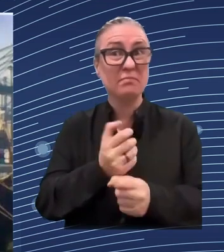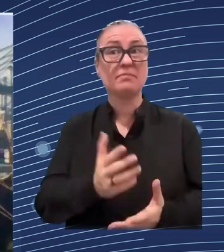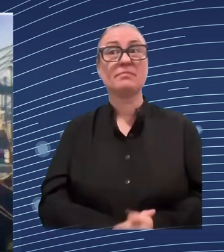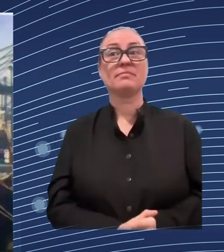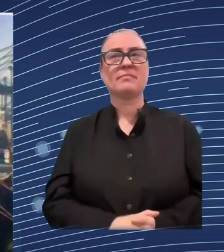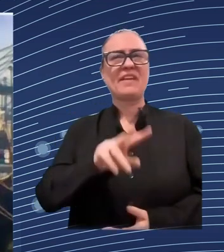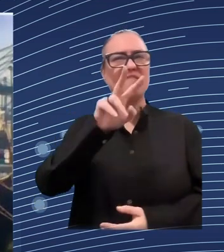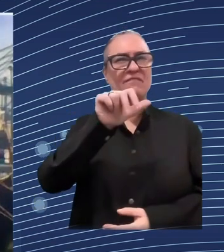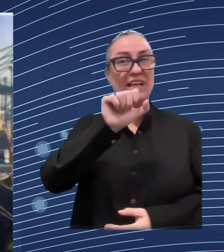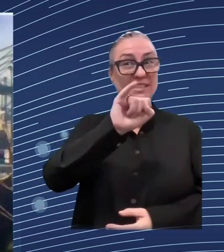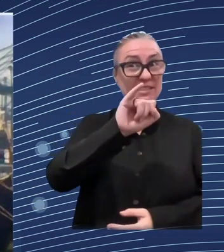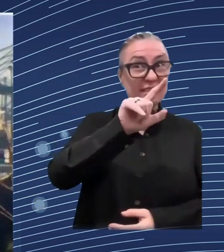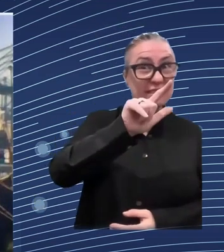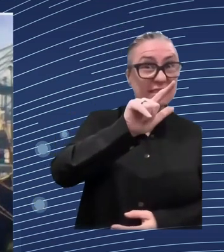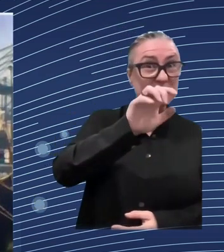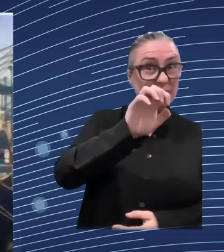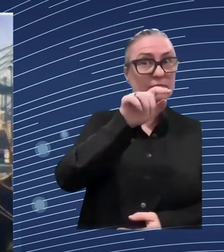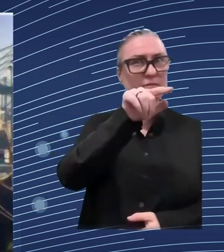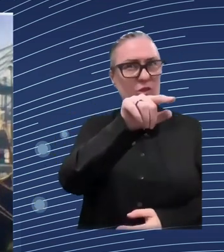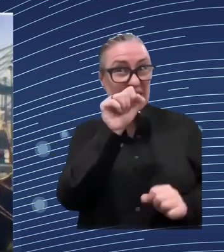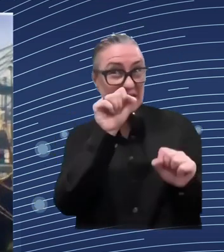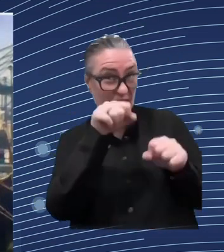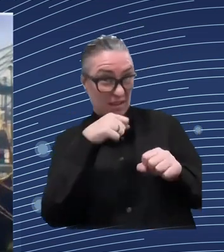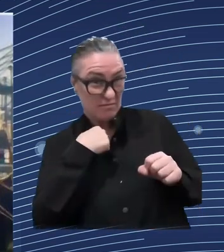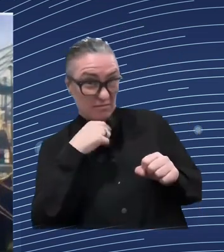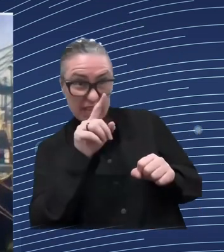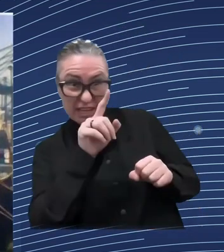yes indeed barbara i think that's a